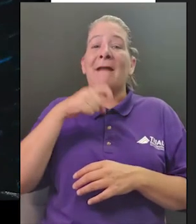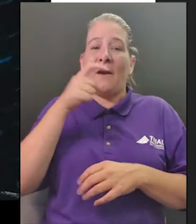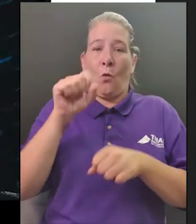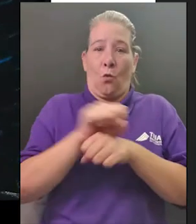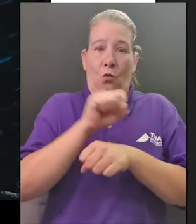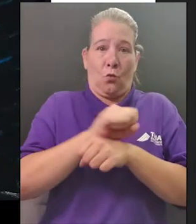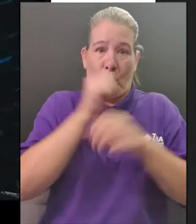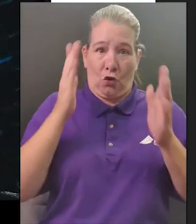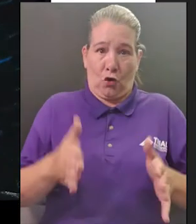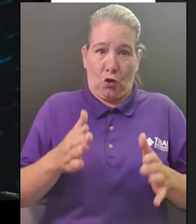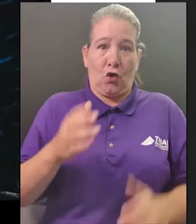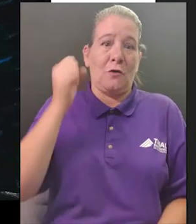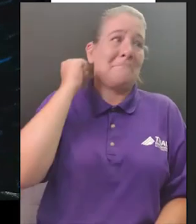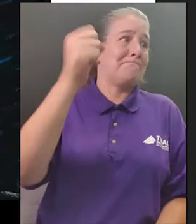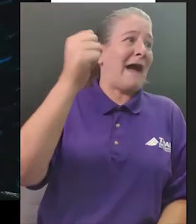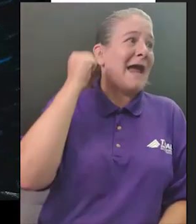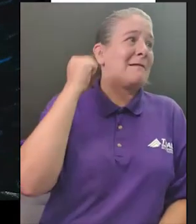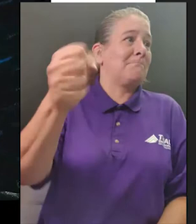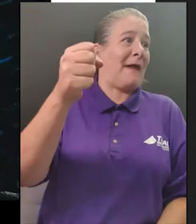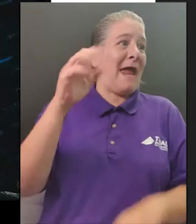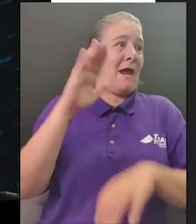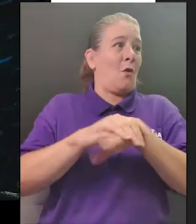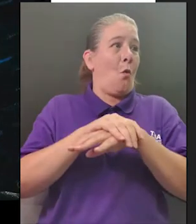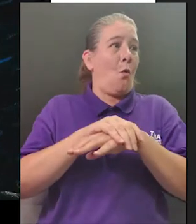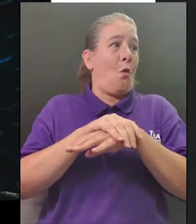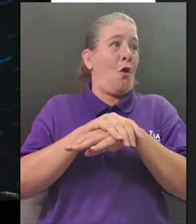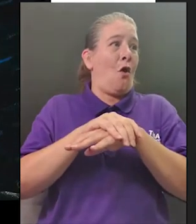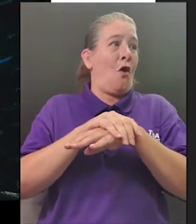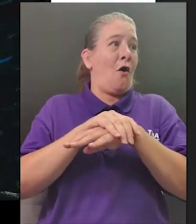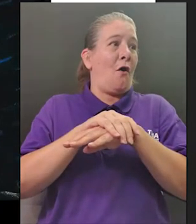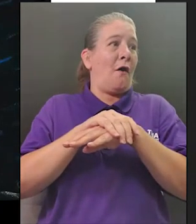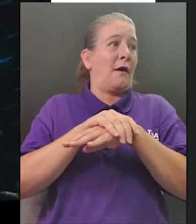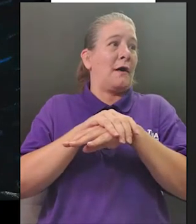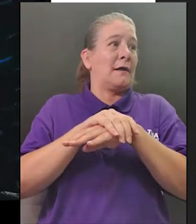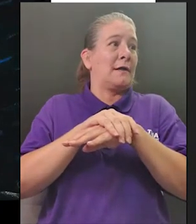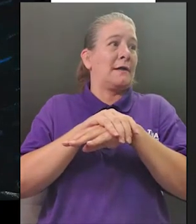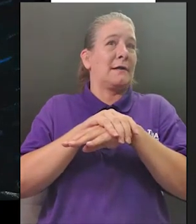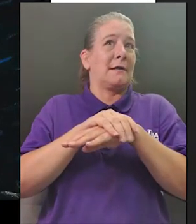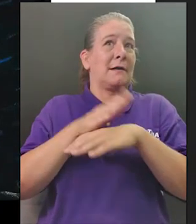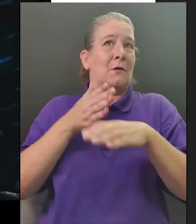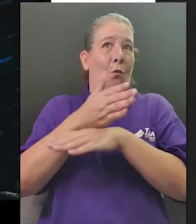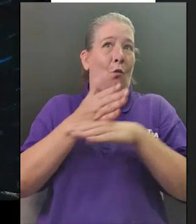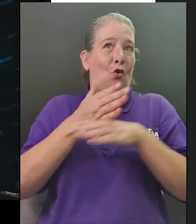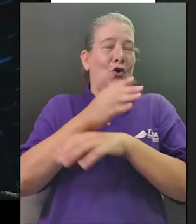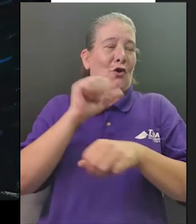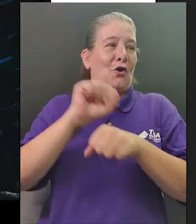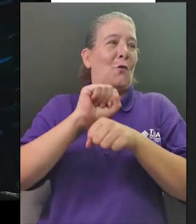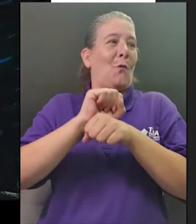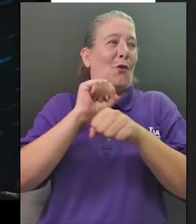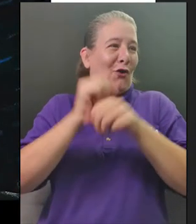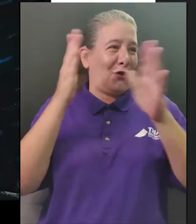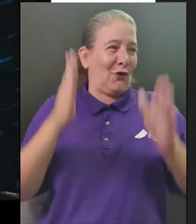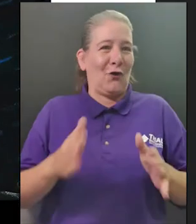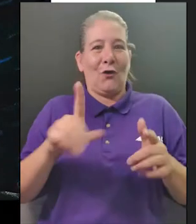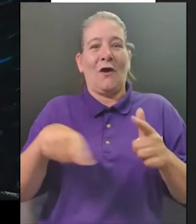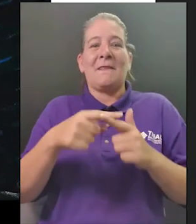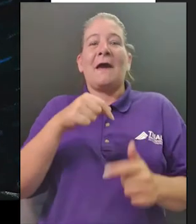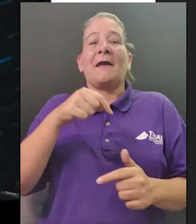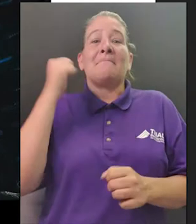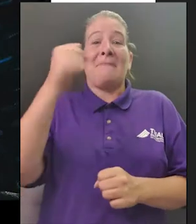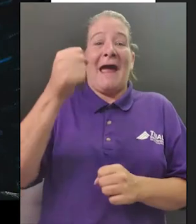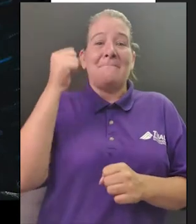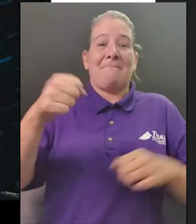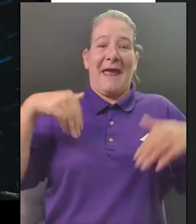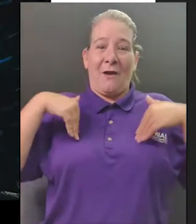to the cooper's house then to the tanner muster at londington's she shouted again and again men ran